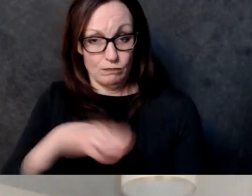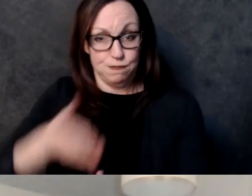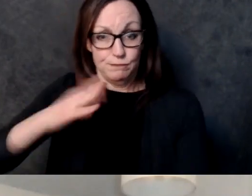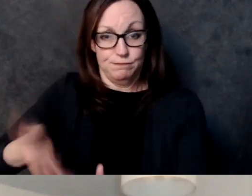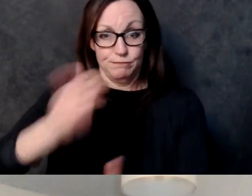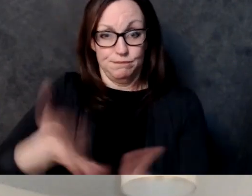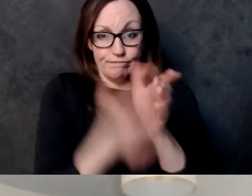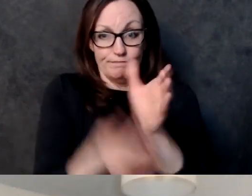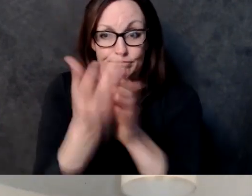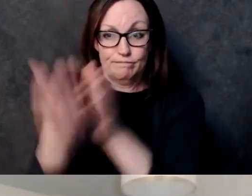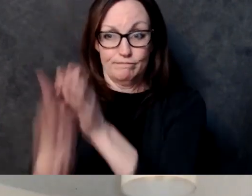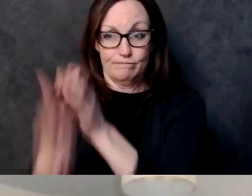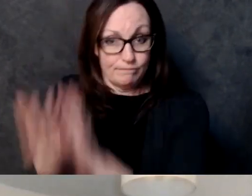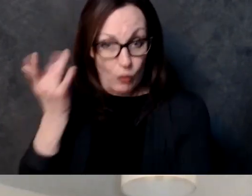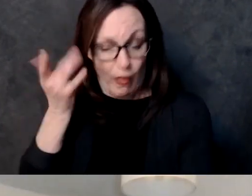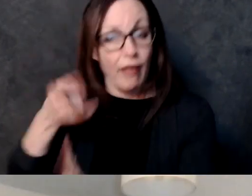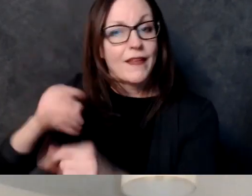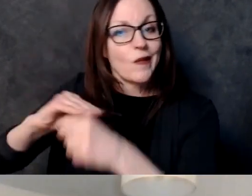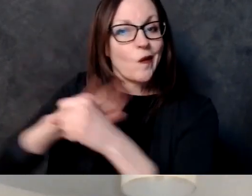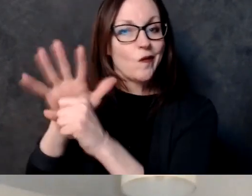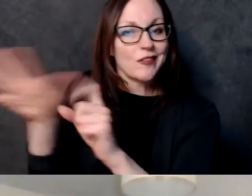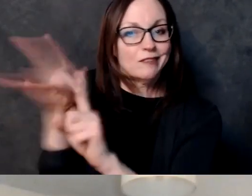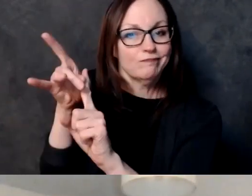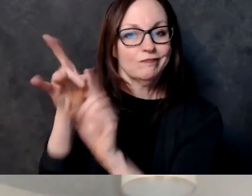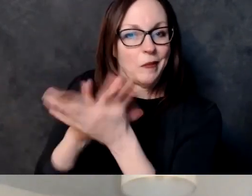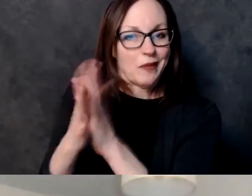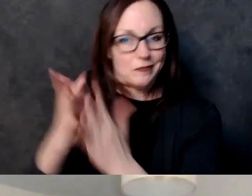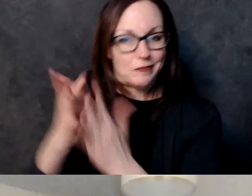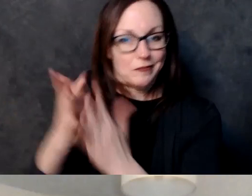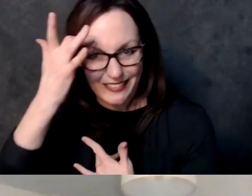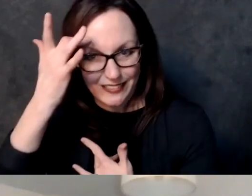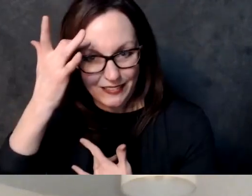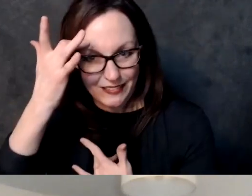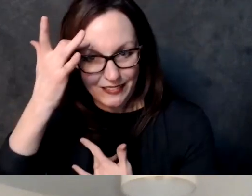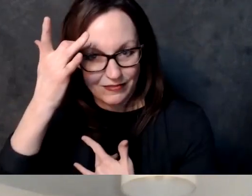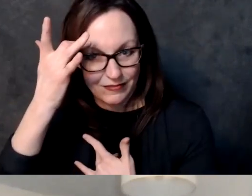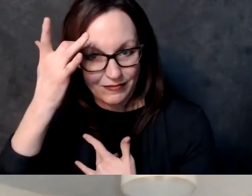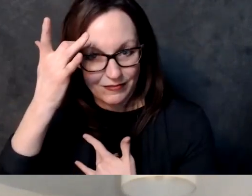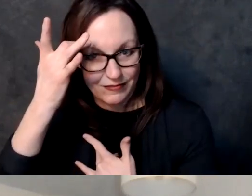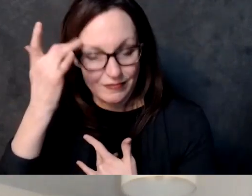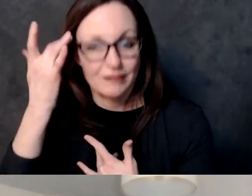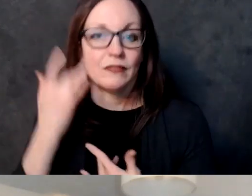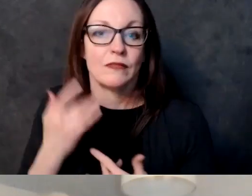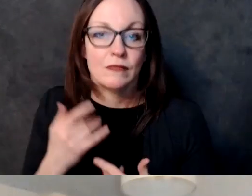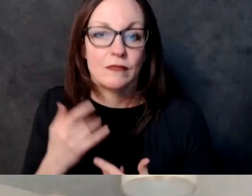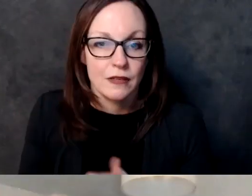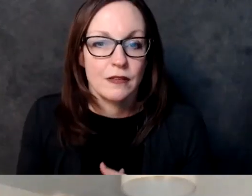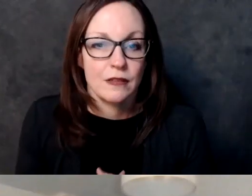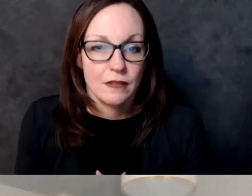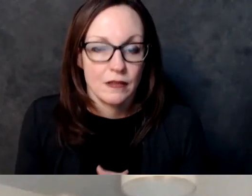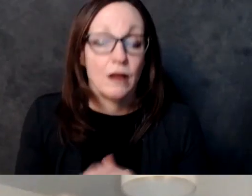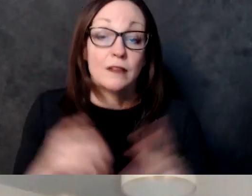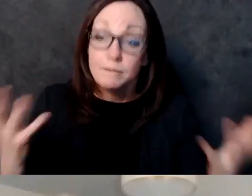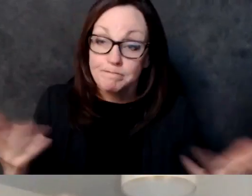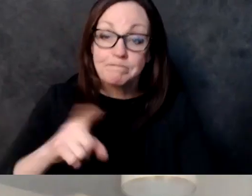in wisconsin huge hesitancy to wear masks um and that's changing i think culturally but that's a whole nother issue